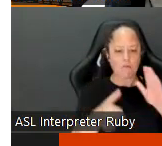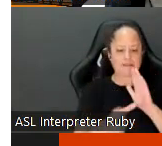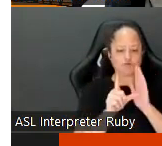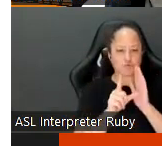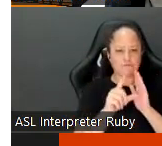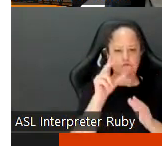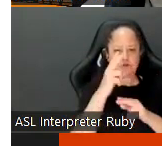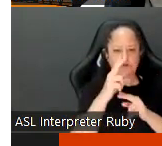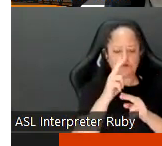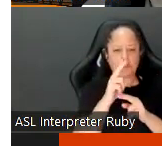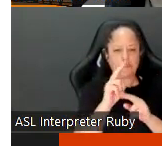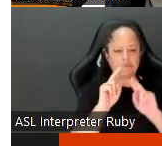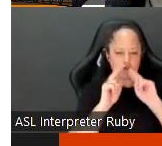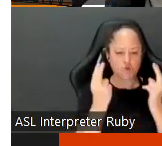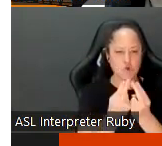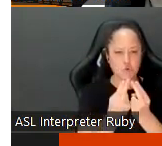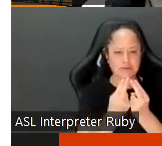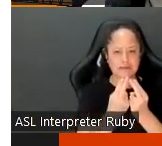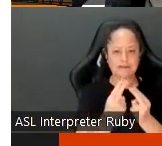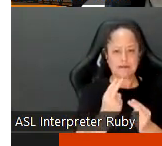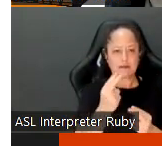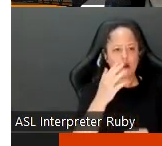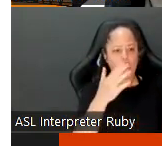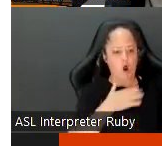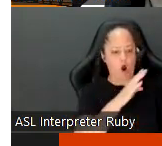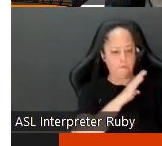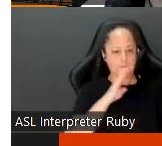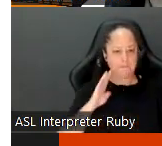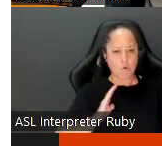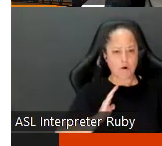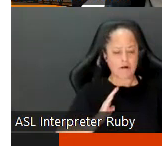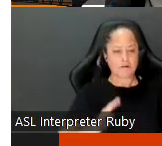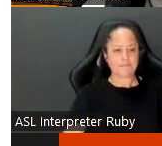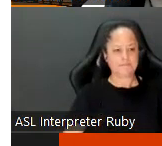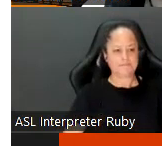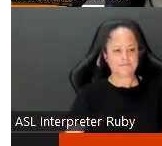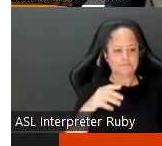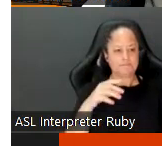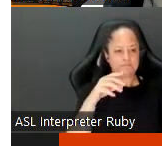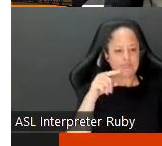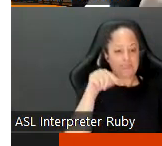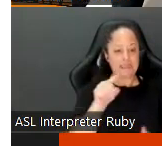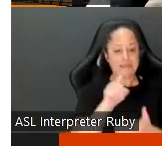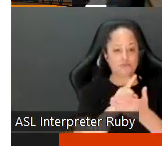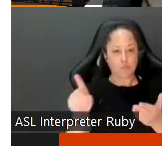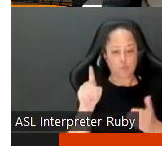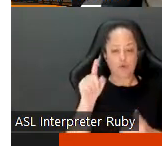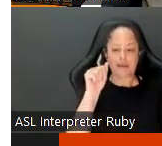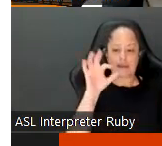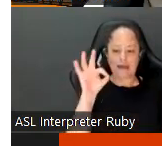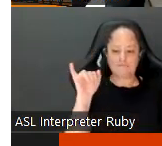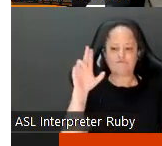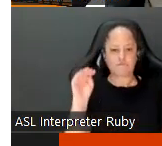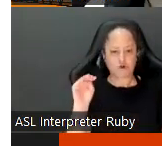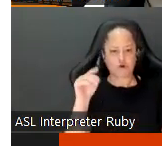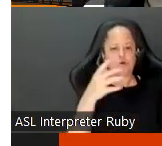the union is take uh the union um and our board um i think just even this week we affirmed that we